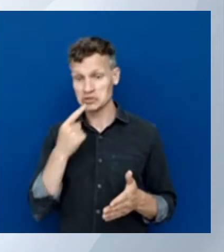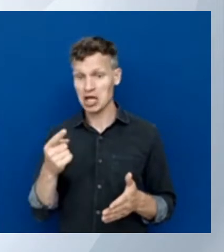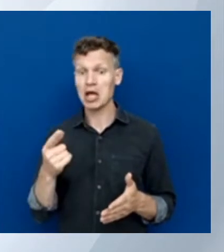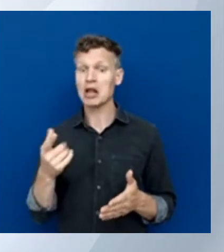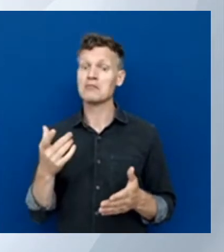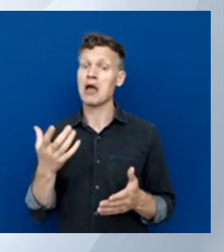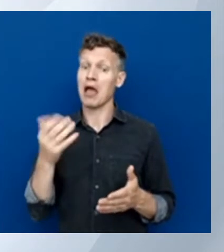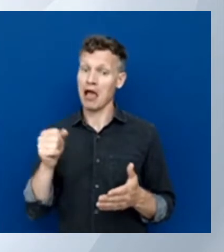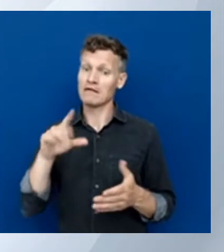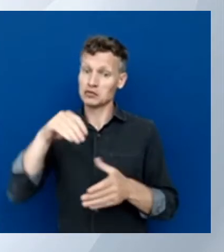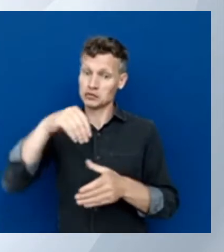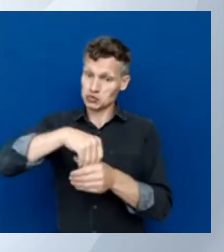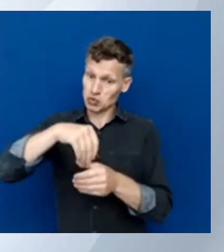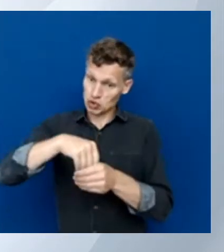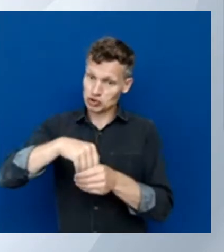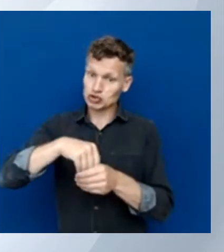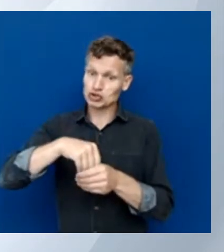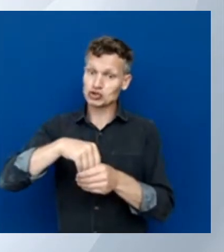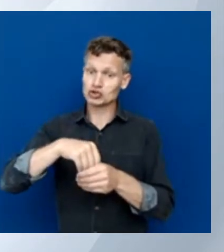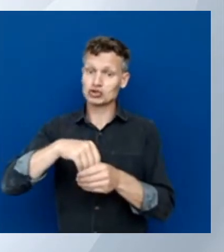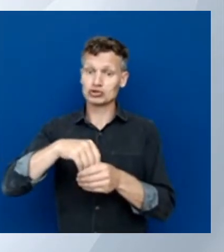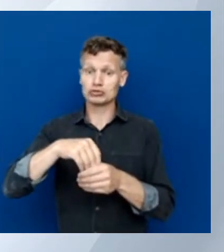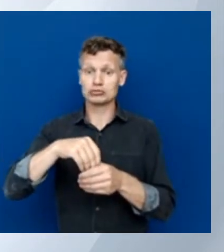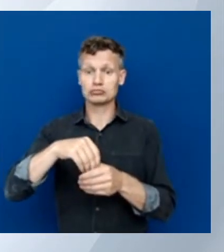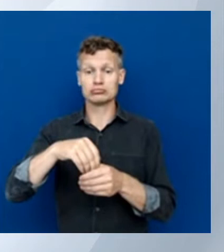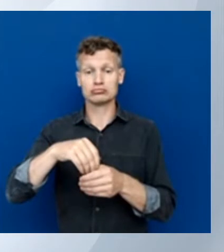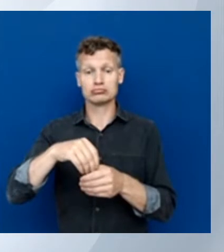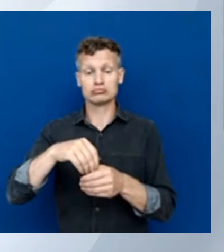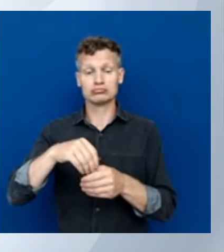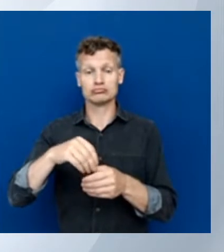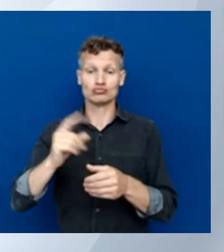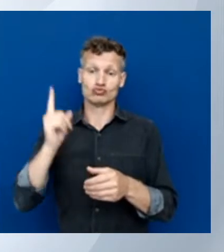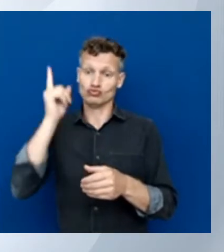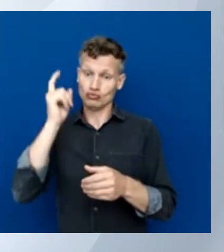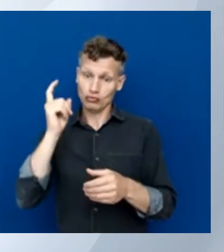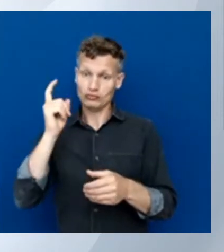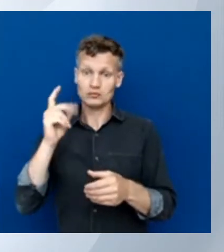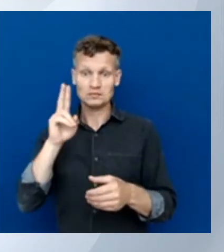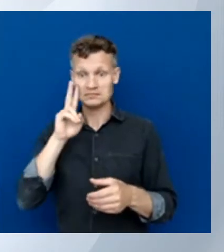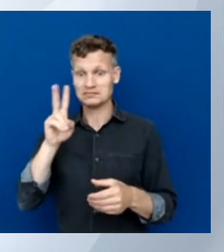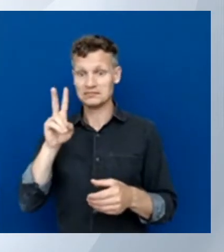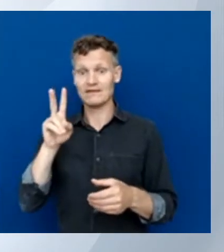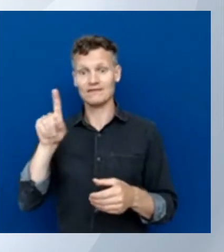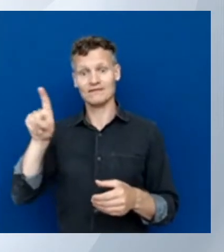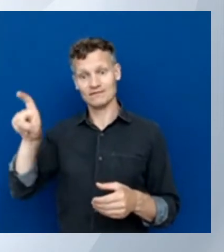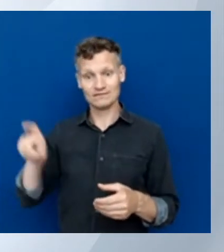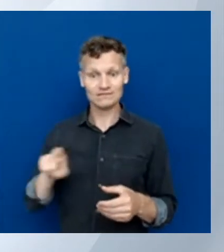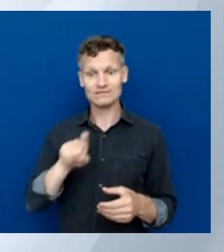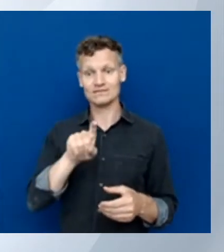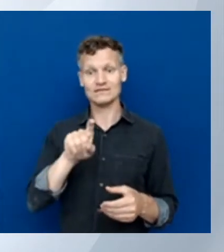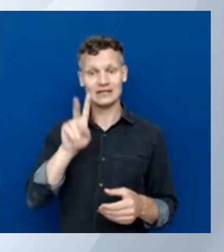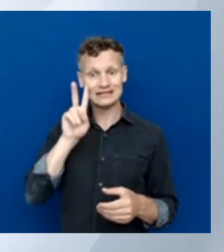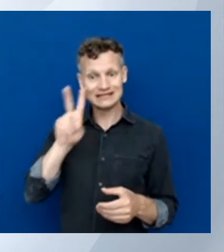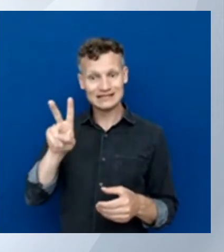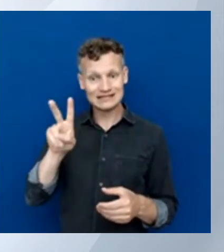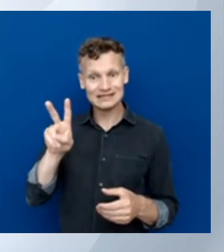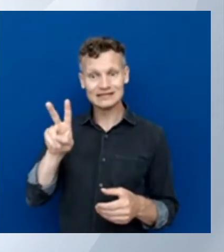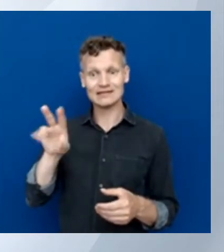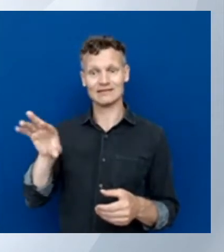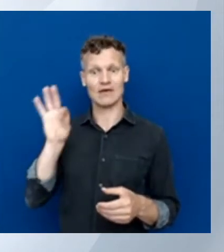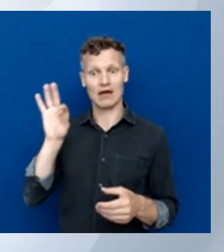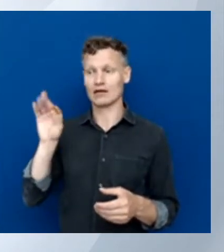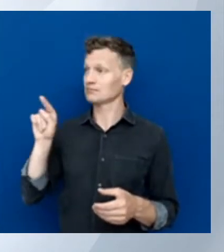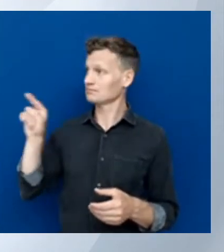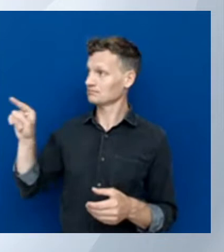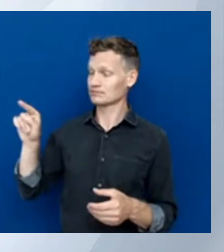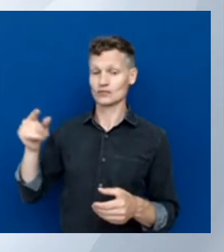let's see if we can find it here. So I moved to my resource groups. And I moved to example,